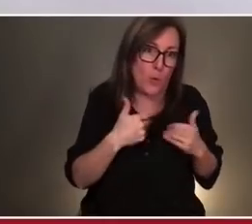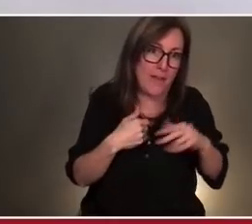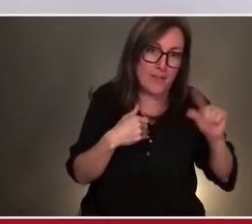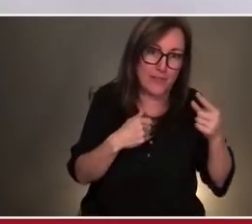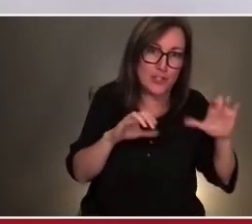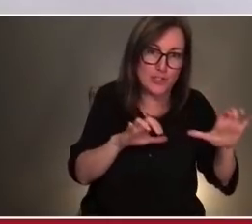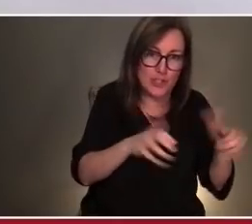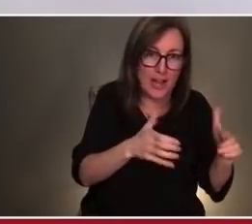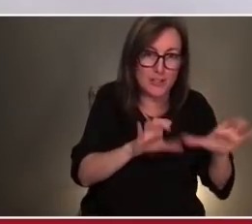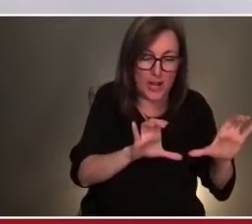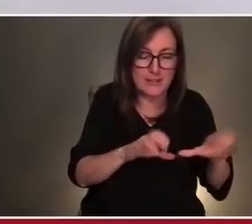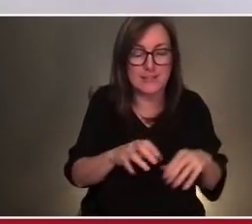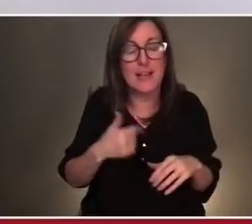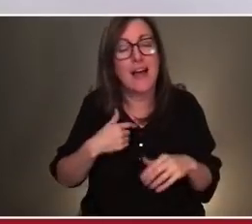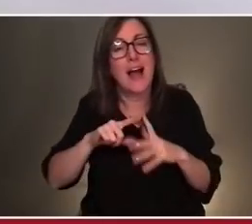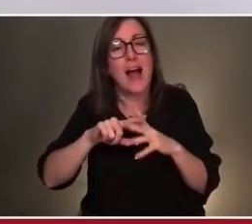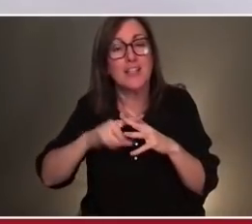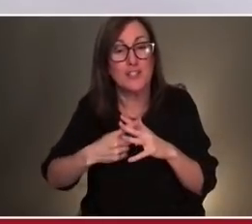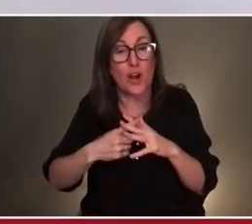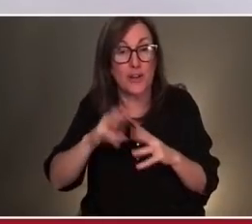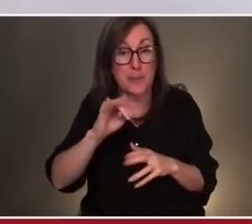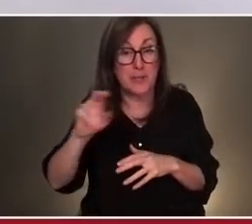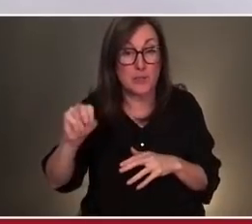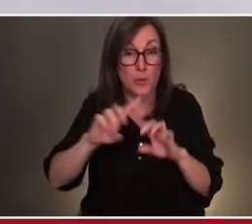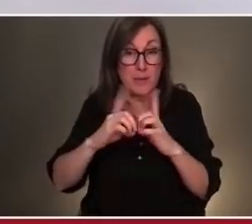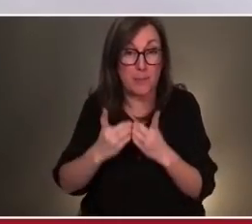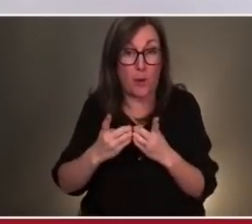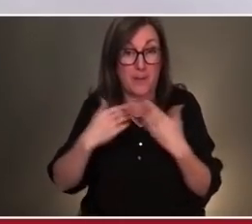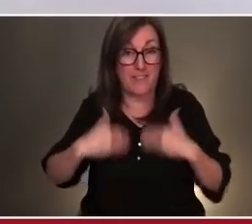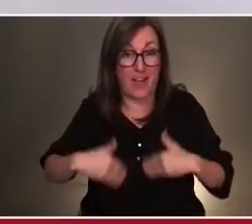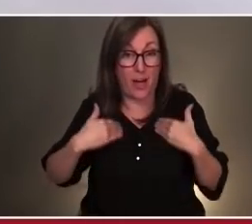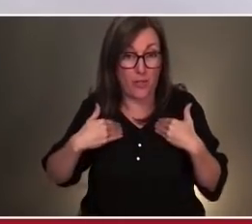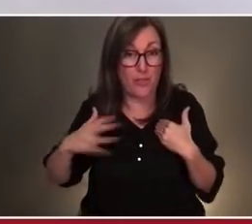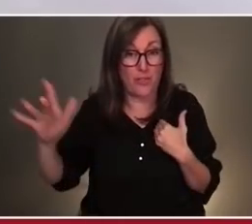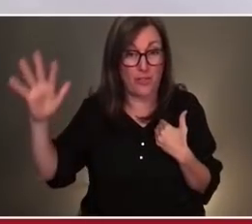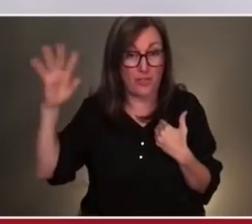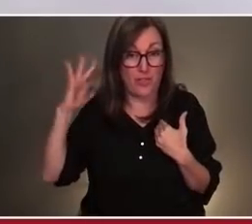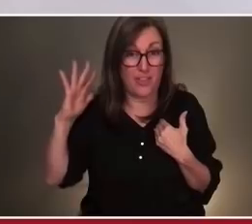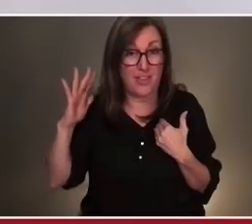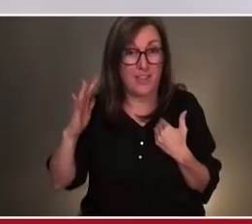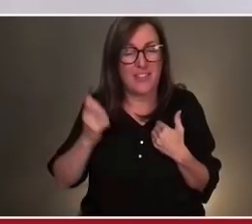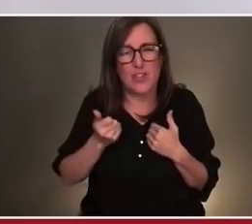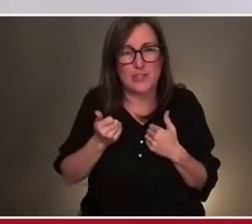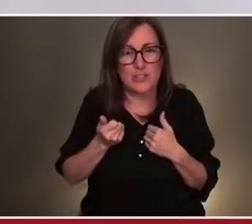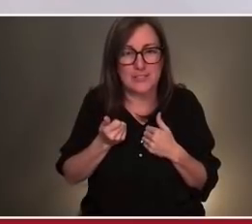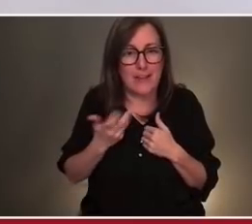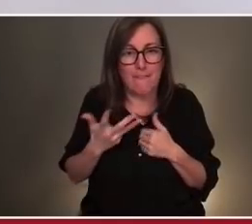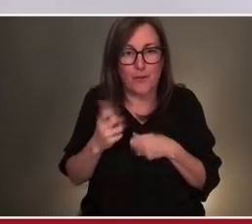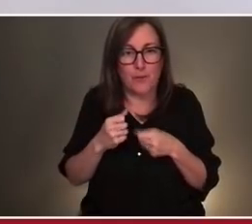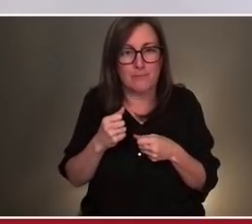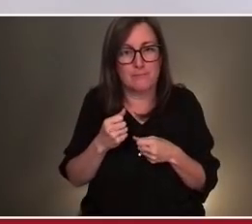the Minnesota Department of Health back in 1975 when there were just several people with bachelor's level degrees,